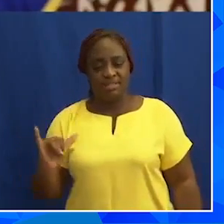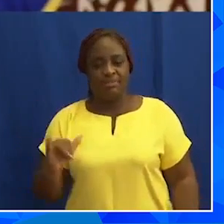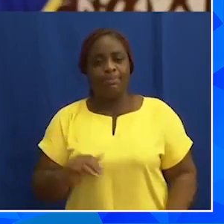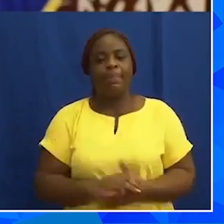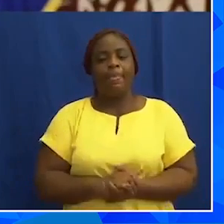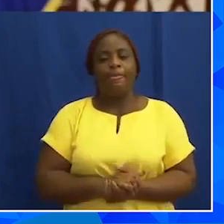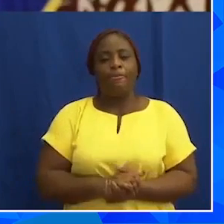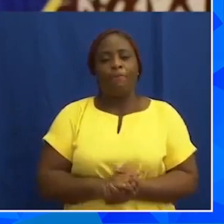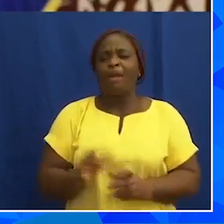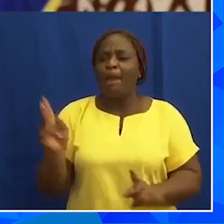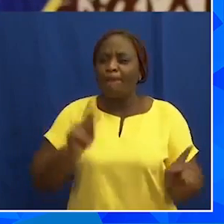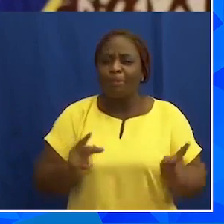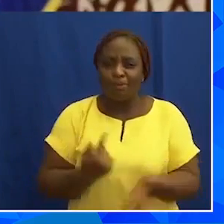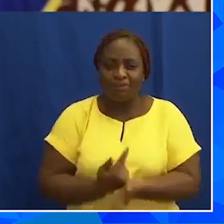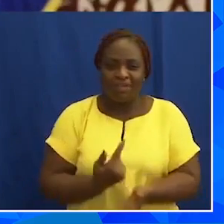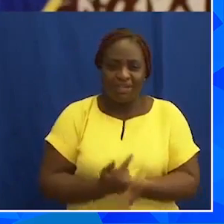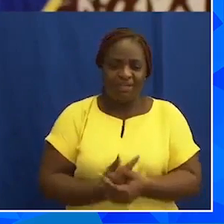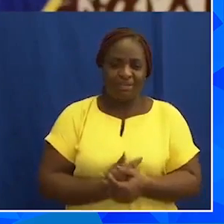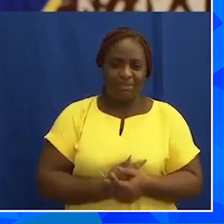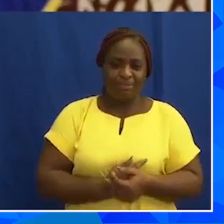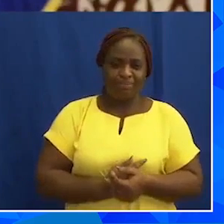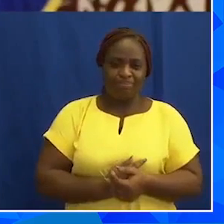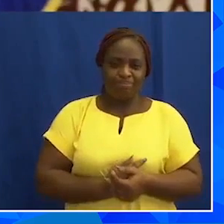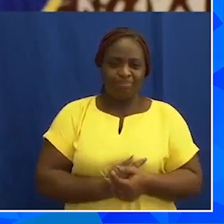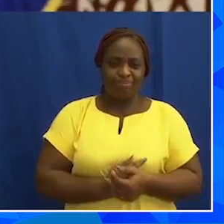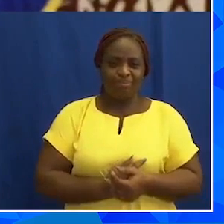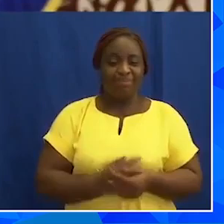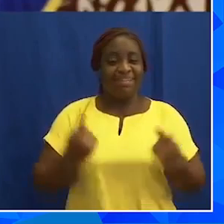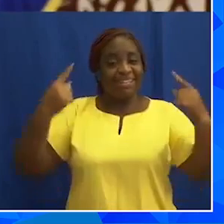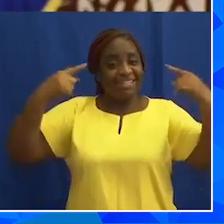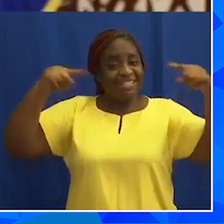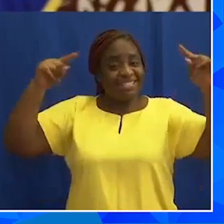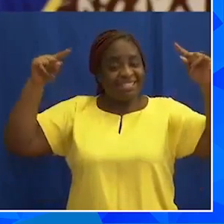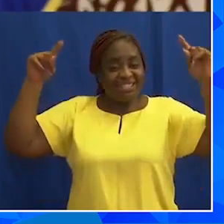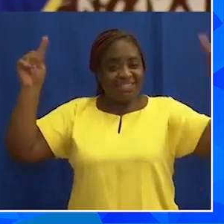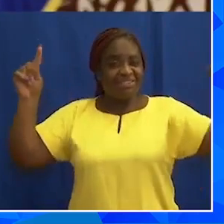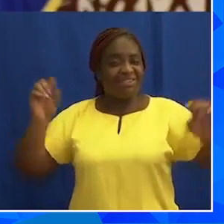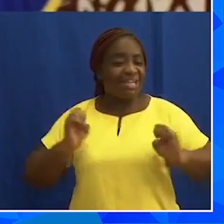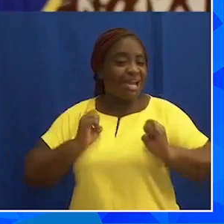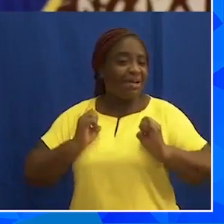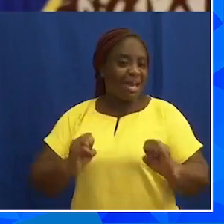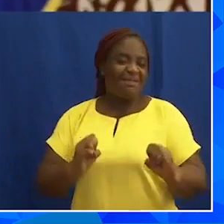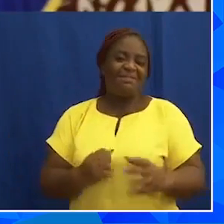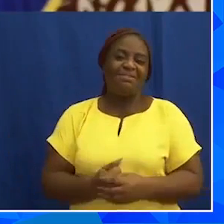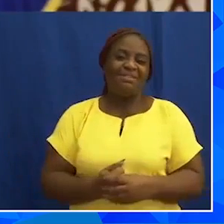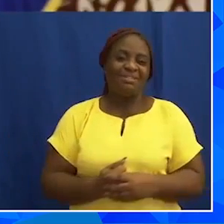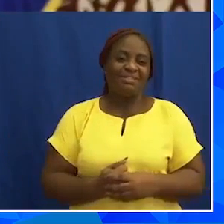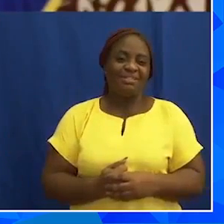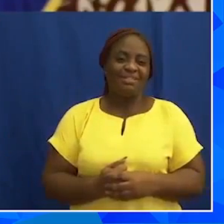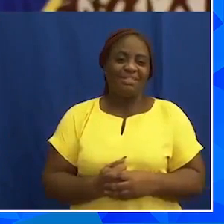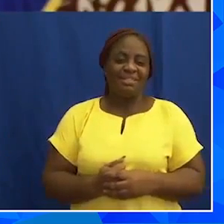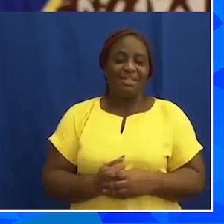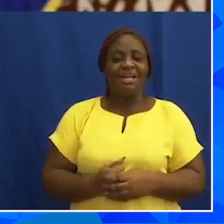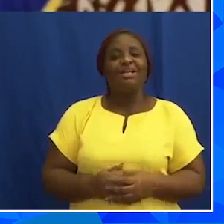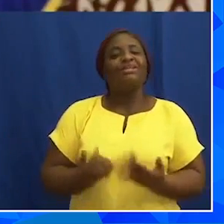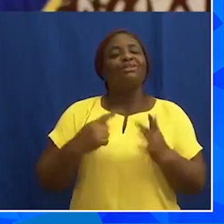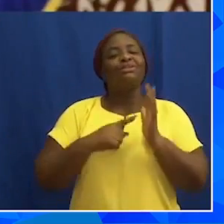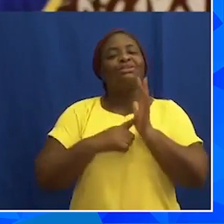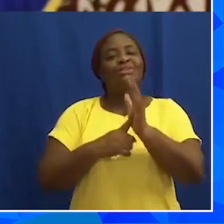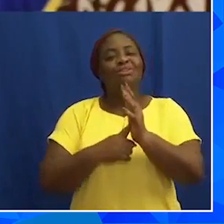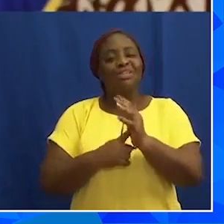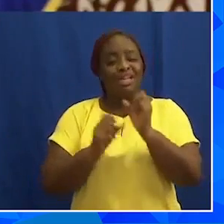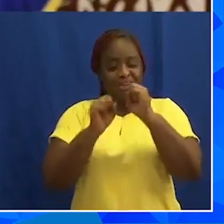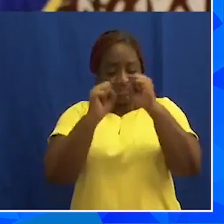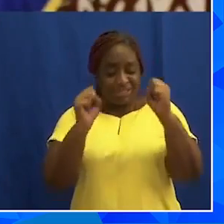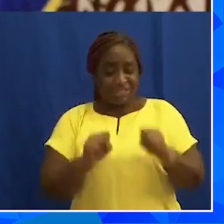My fellow Ghanaians, the success of our efforts at diversifying the structure of the